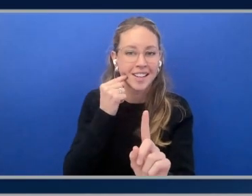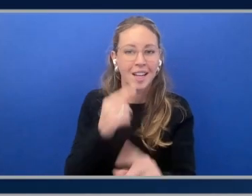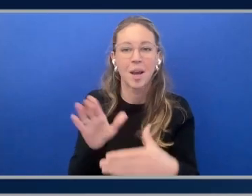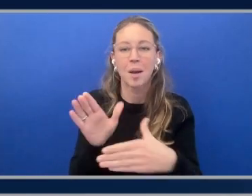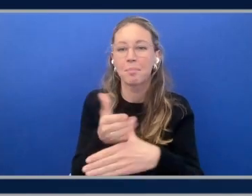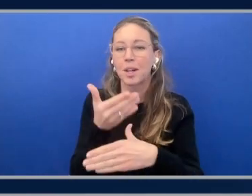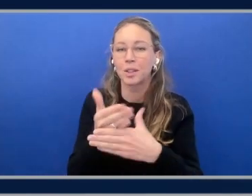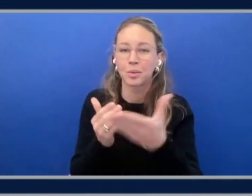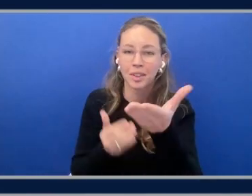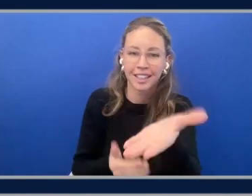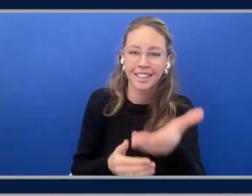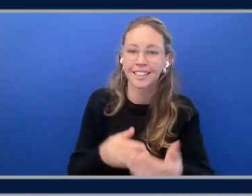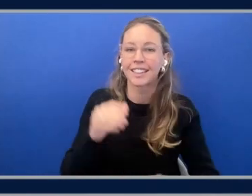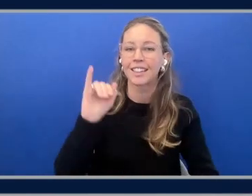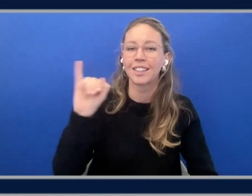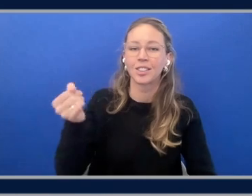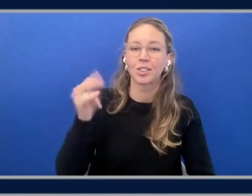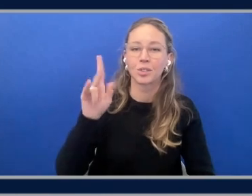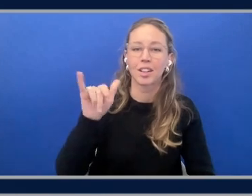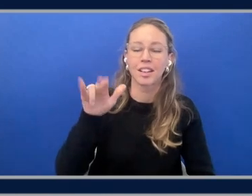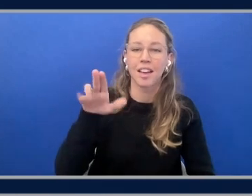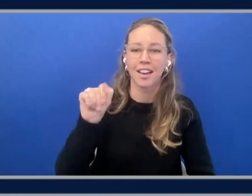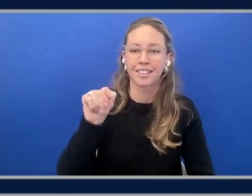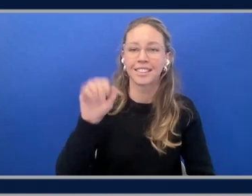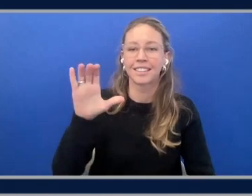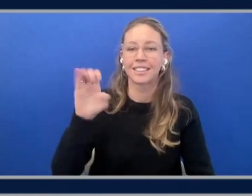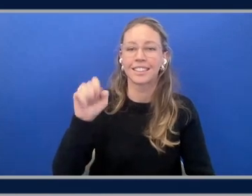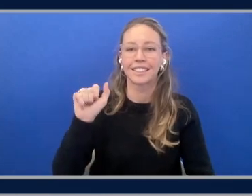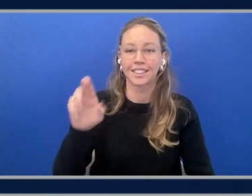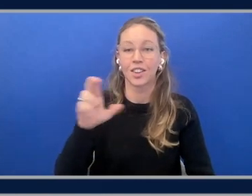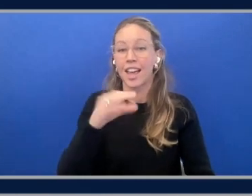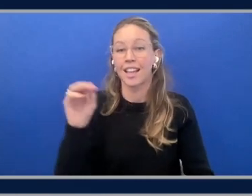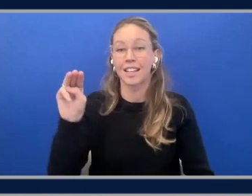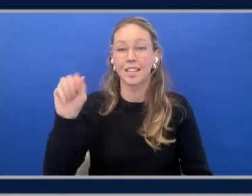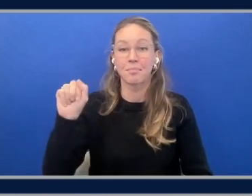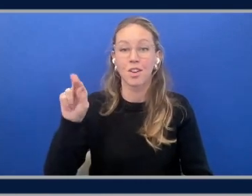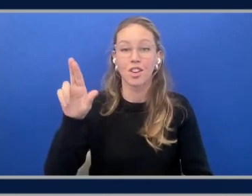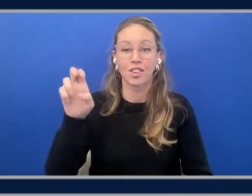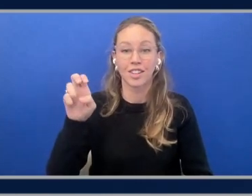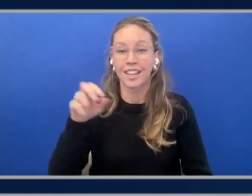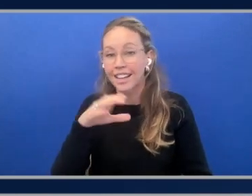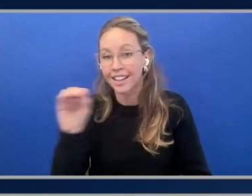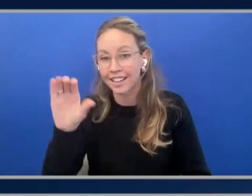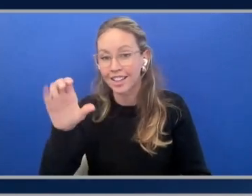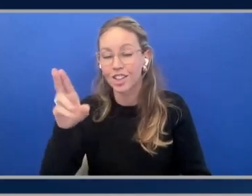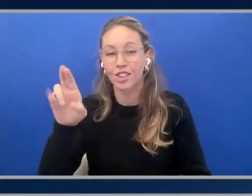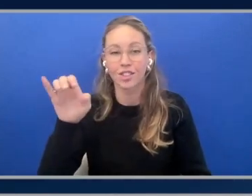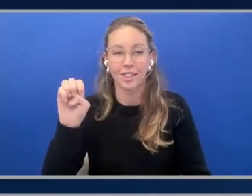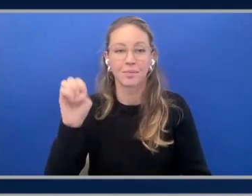and Marie Curie. That is oddly specific. Okay, and this is a live demo. So, I mean, we'll see how it goes here.